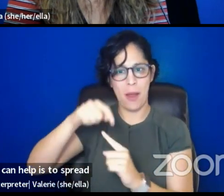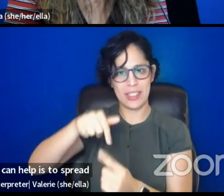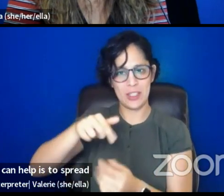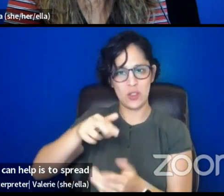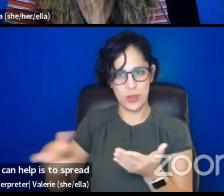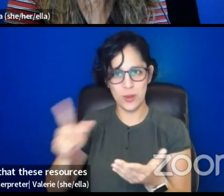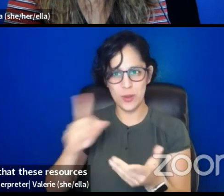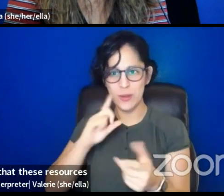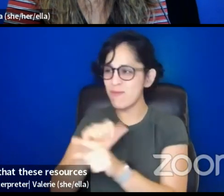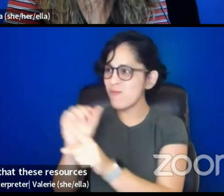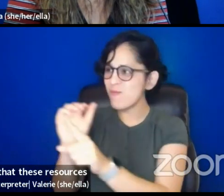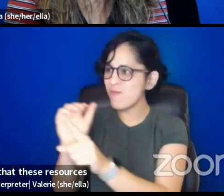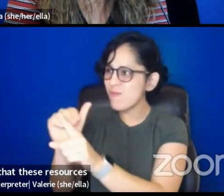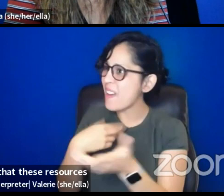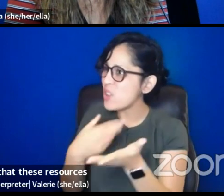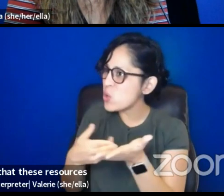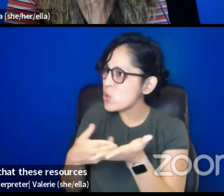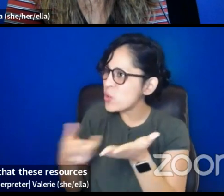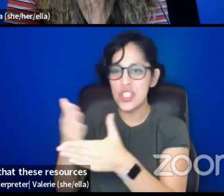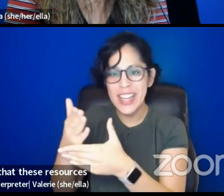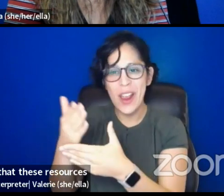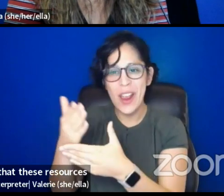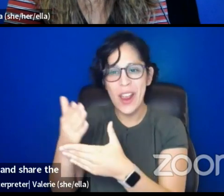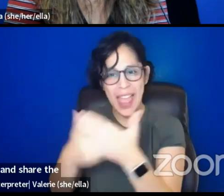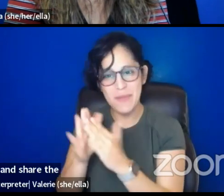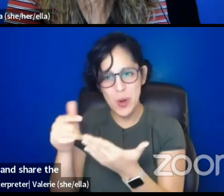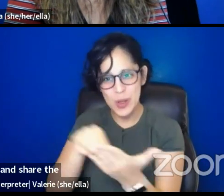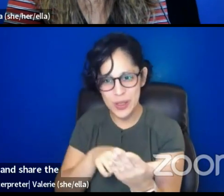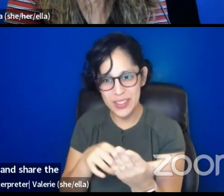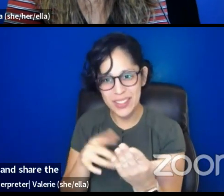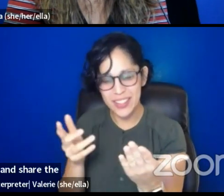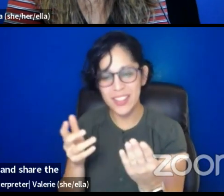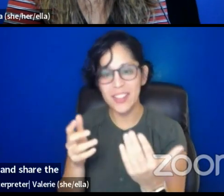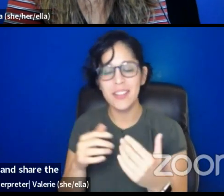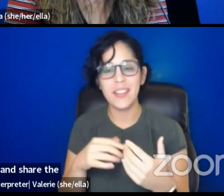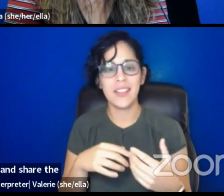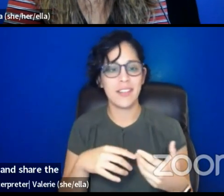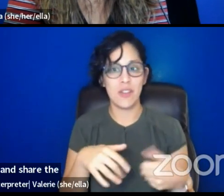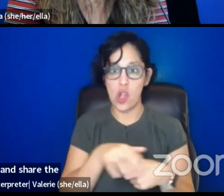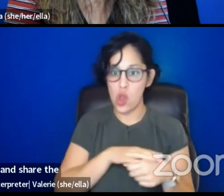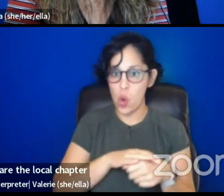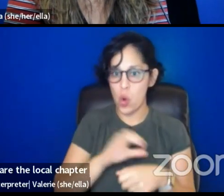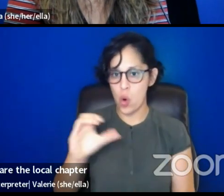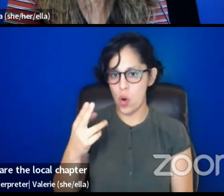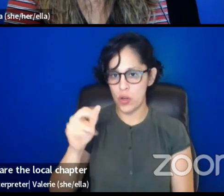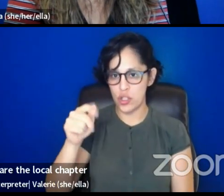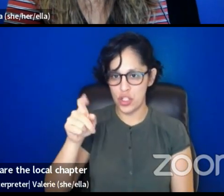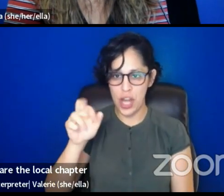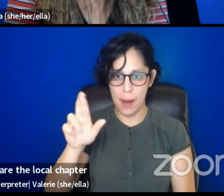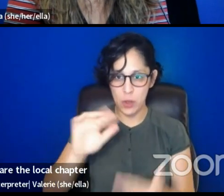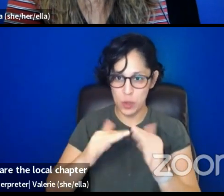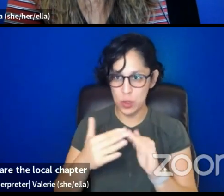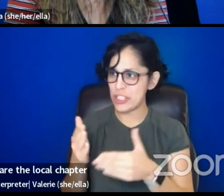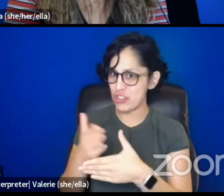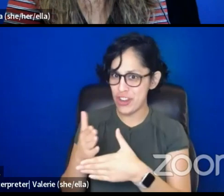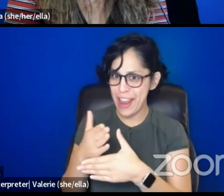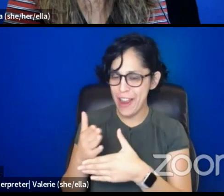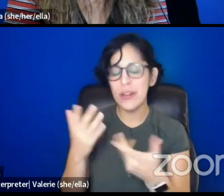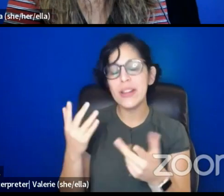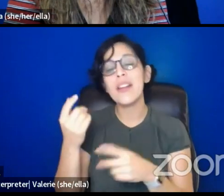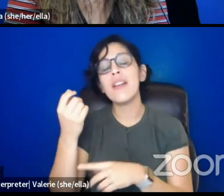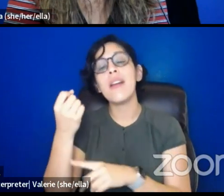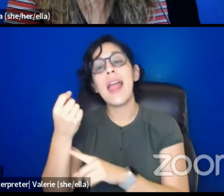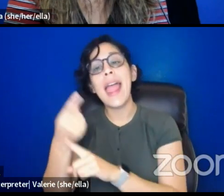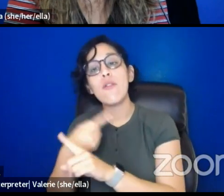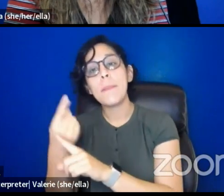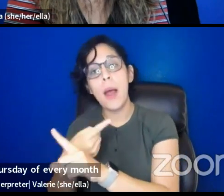share the handbook, share the local chapter communities every month. On the third Thursday of every